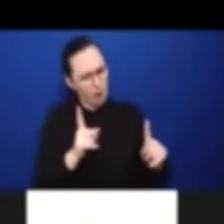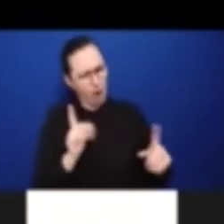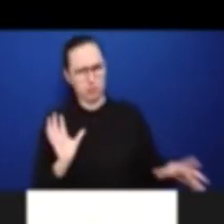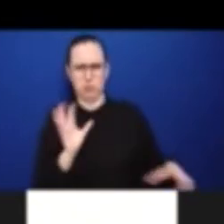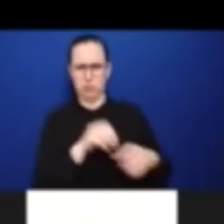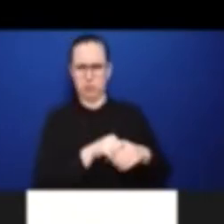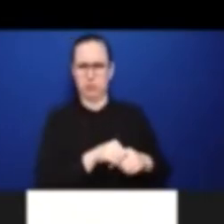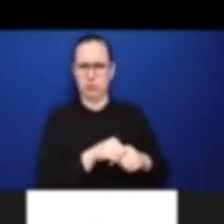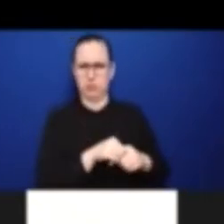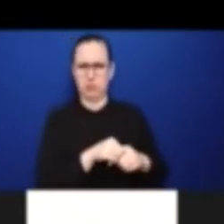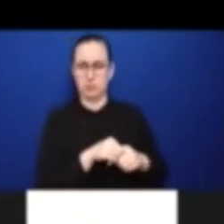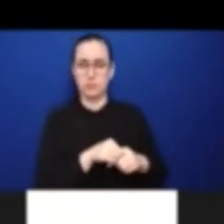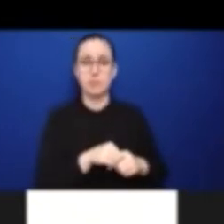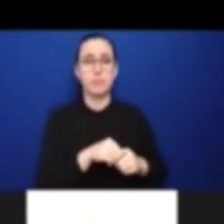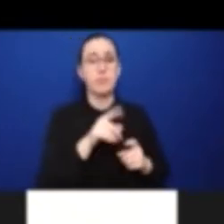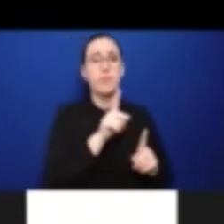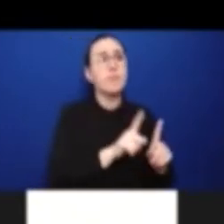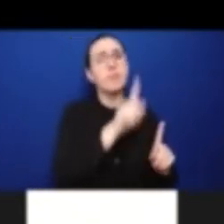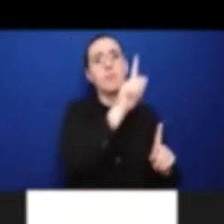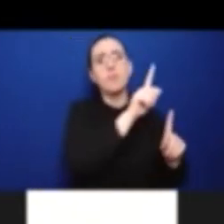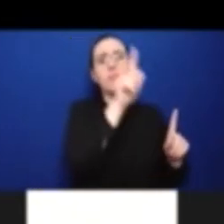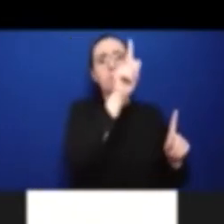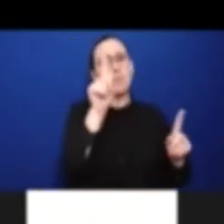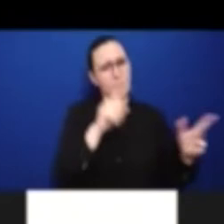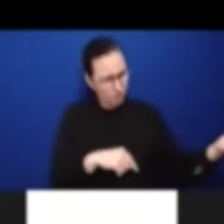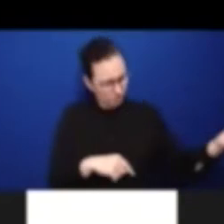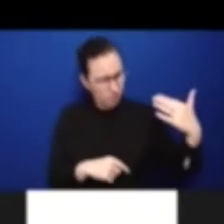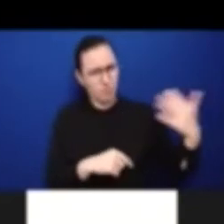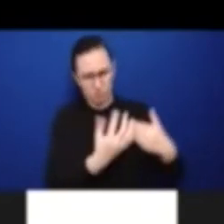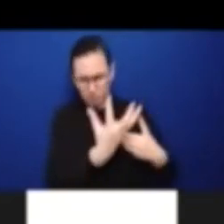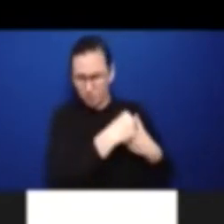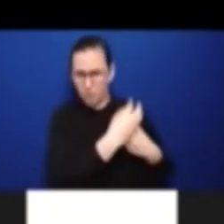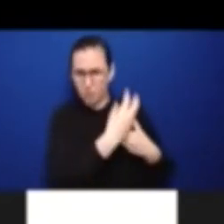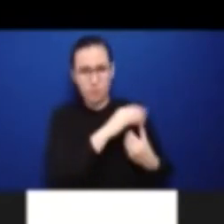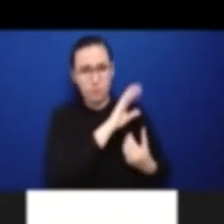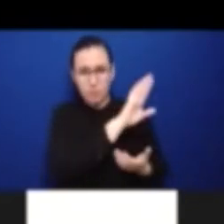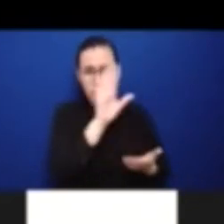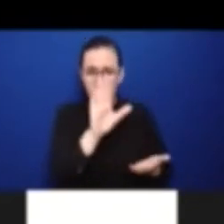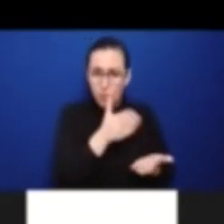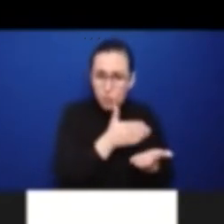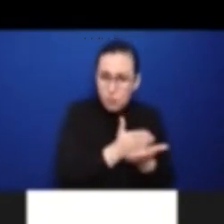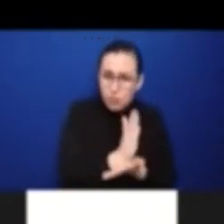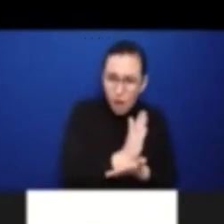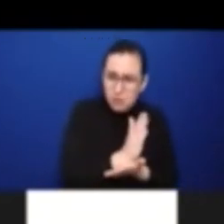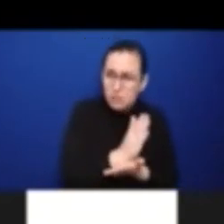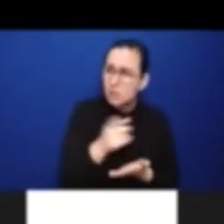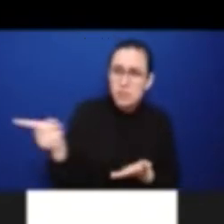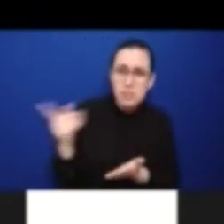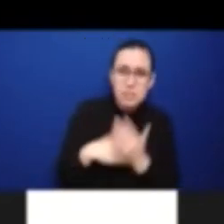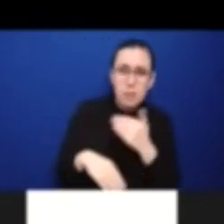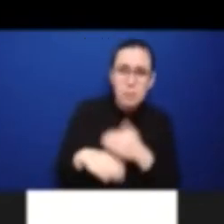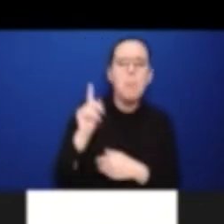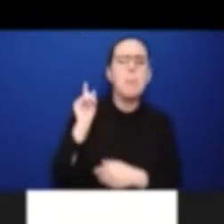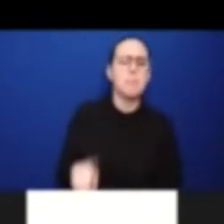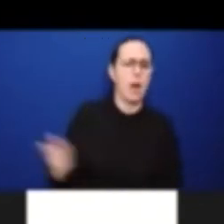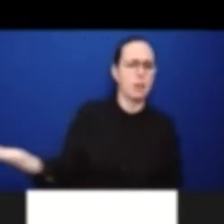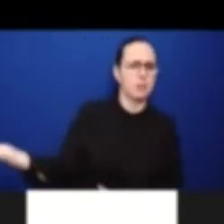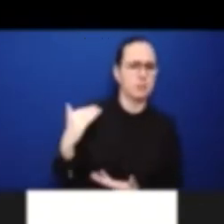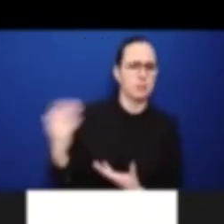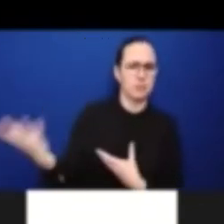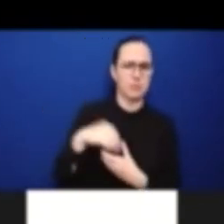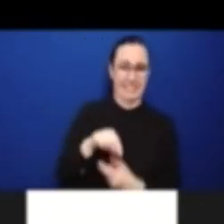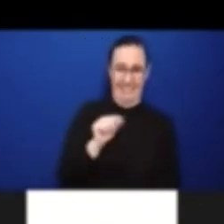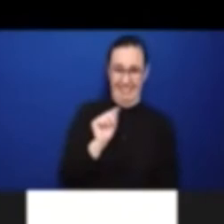people whose rights we were discussing of any human rights treaty. And I think that's what made it such a strong